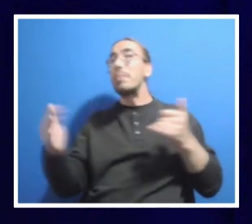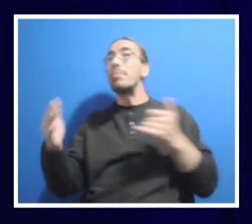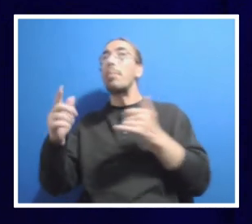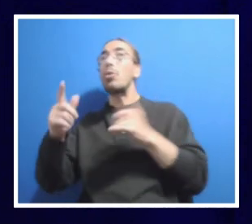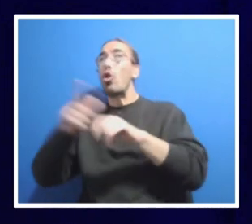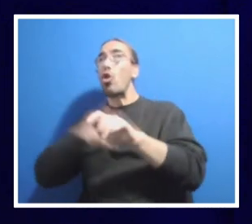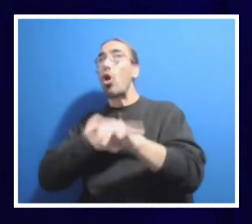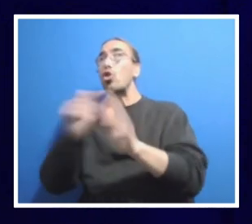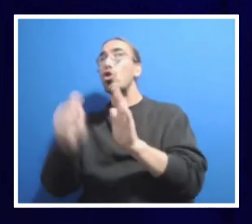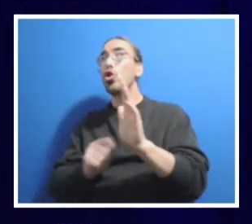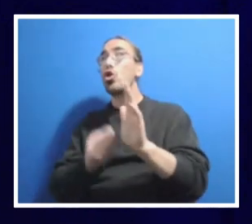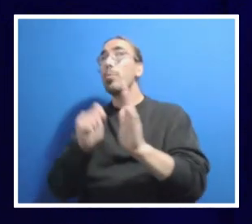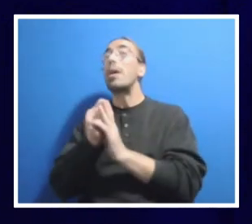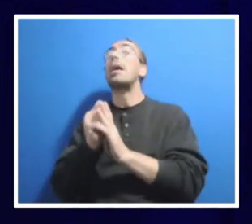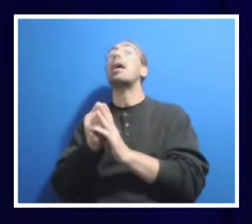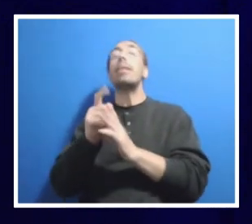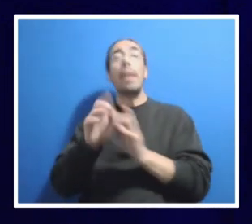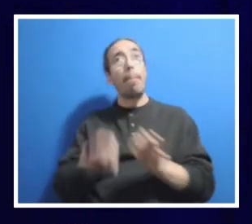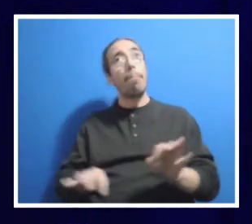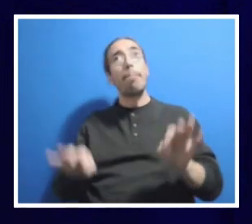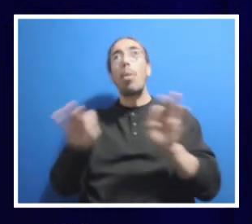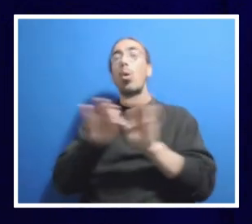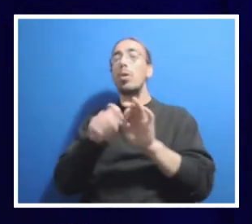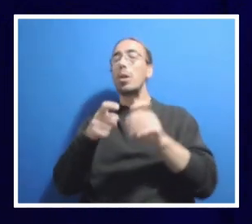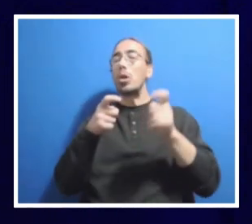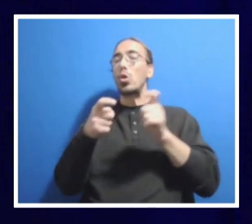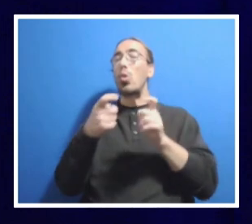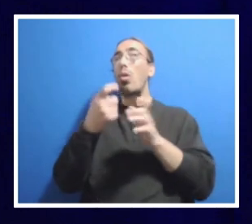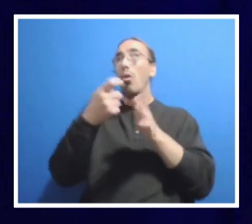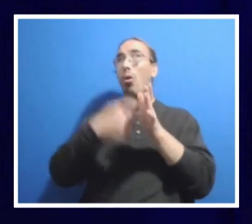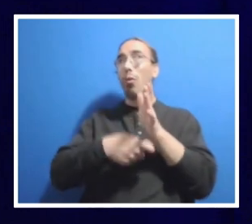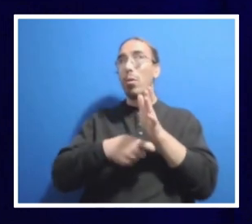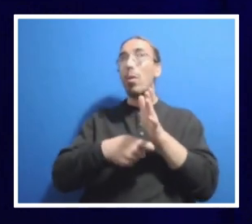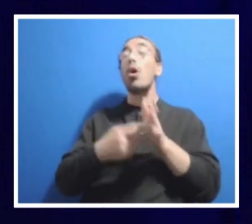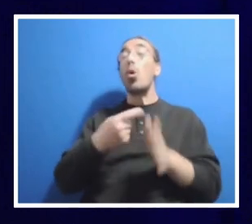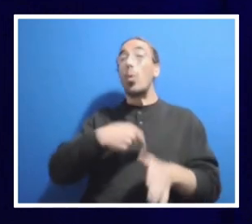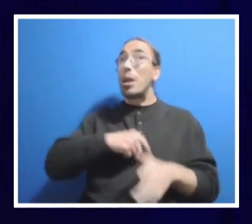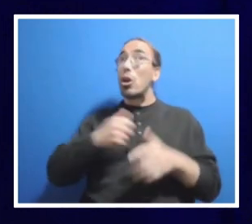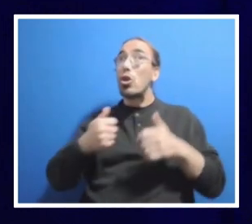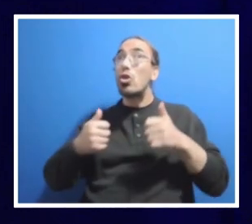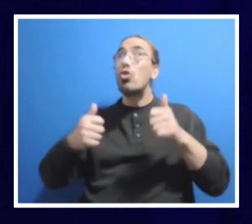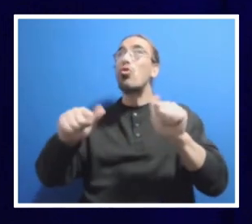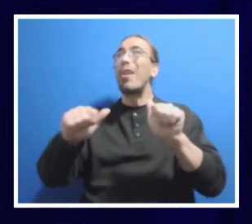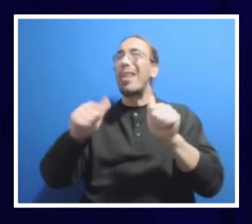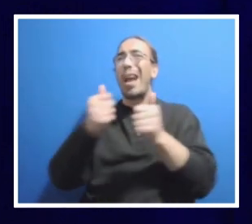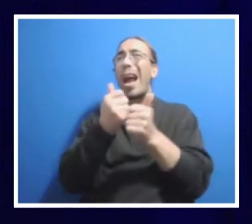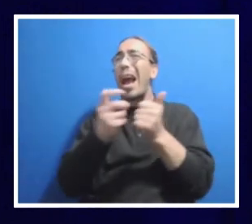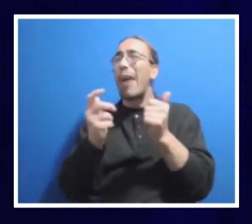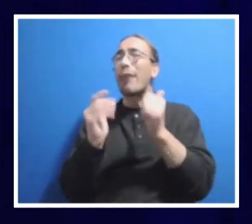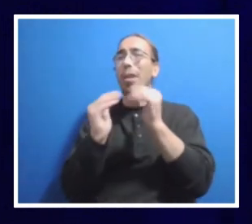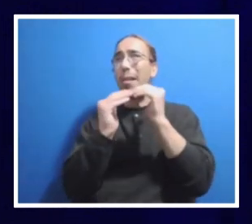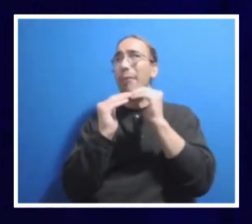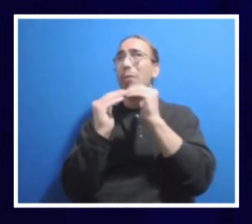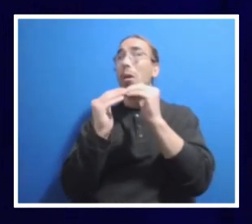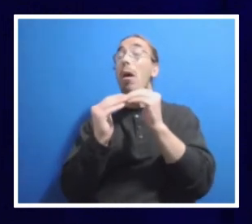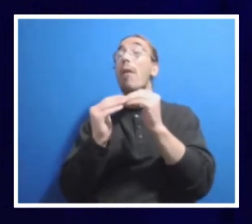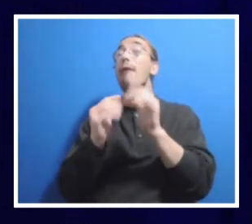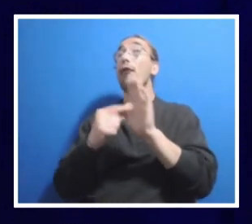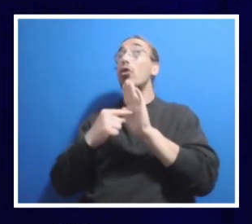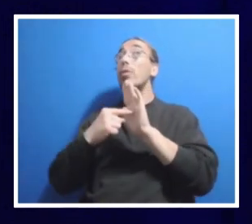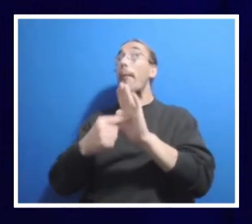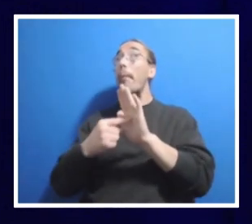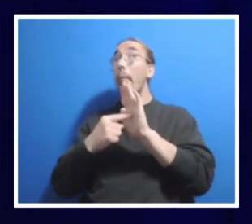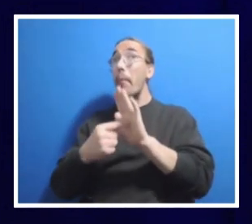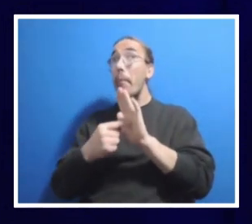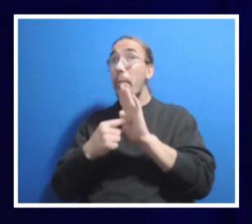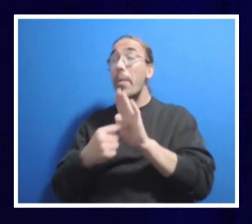our costs. I want you to know that we are doing that at every single level. For example, you may have